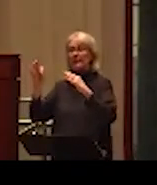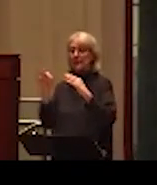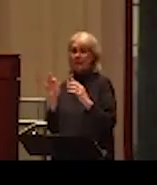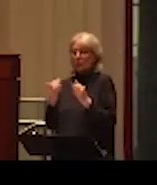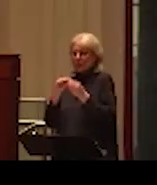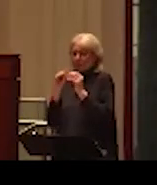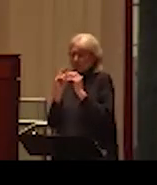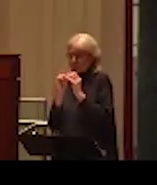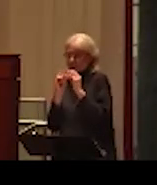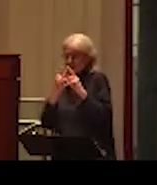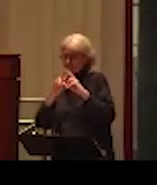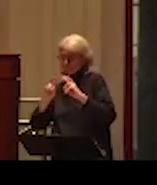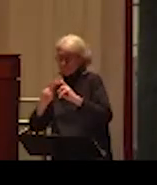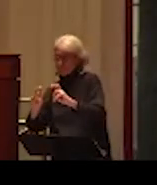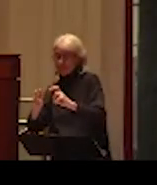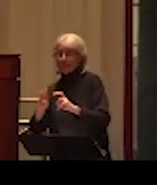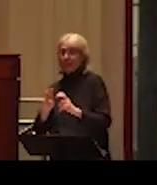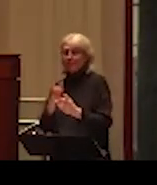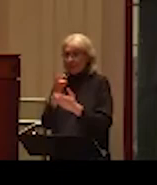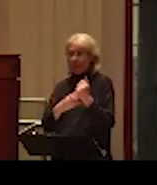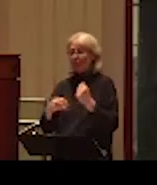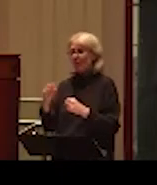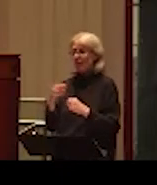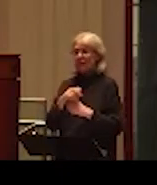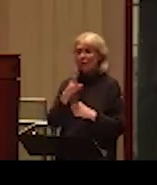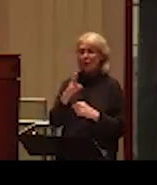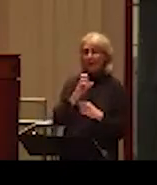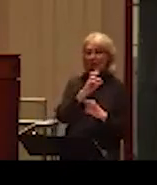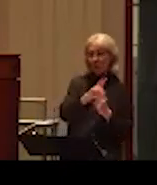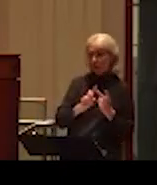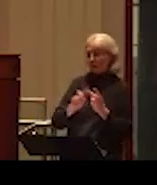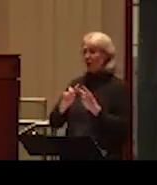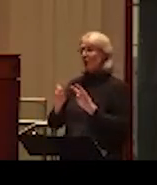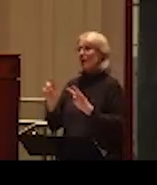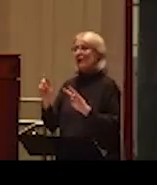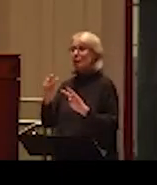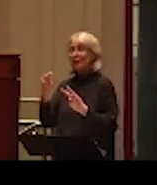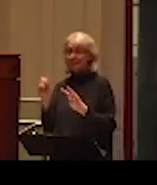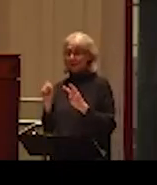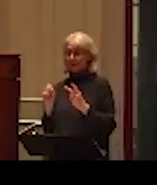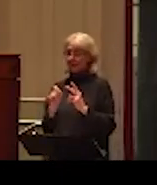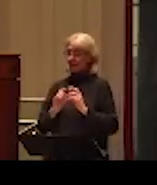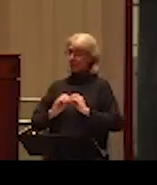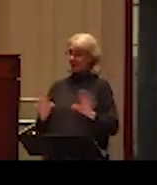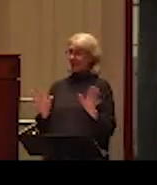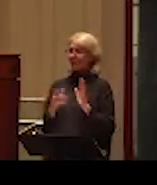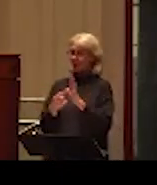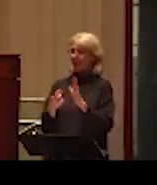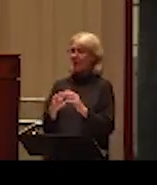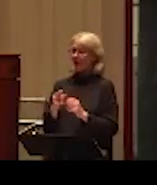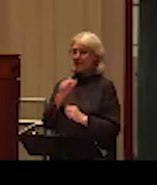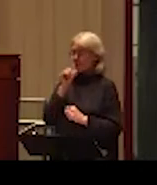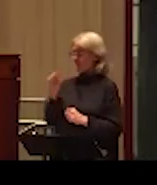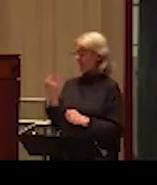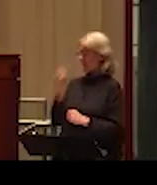But again, both sources refute the myth that only women become victims of abuse or